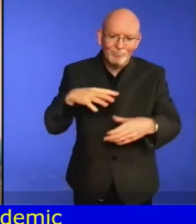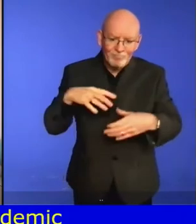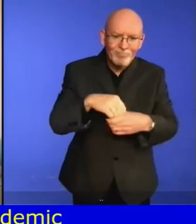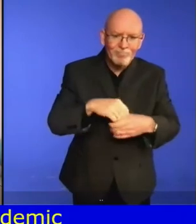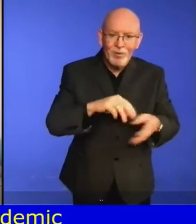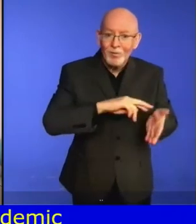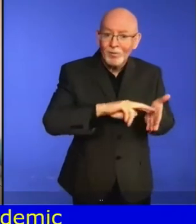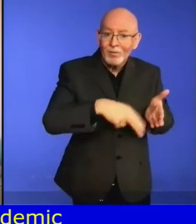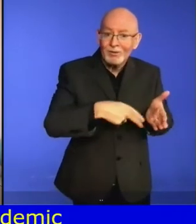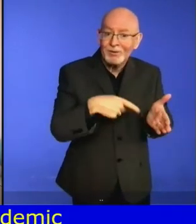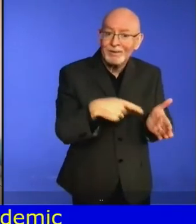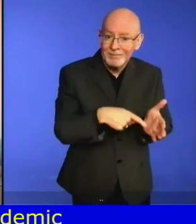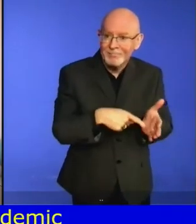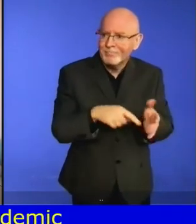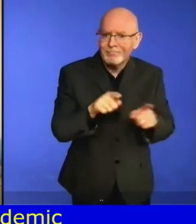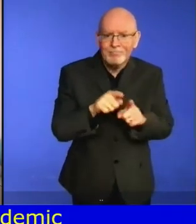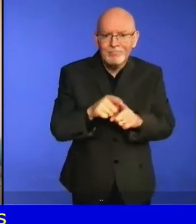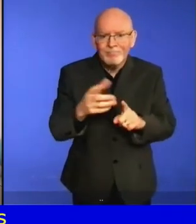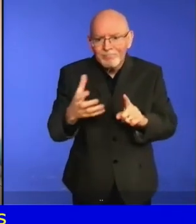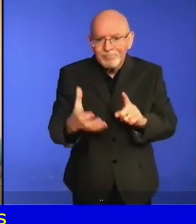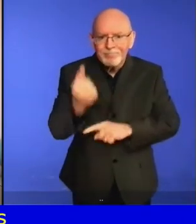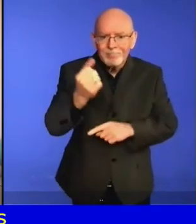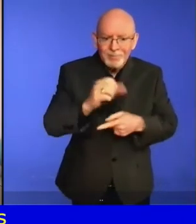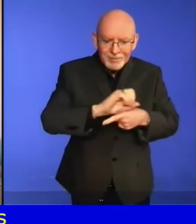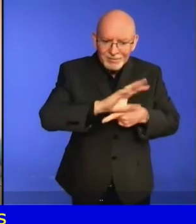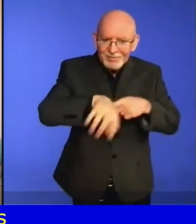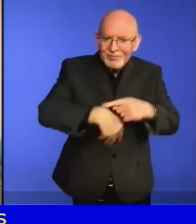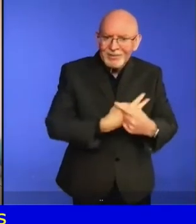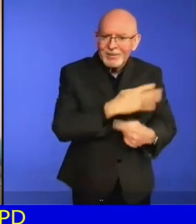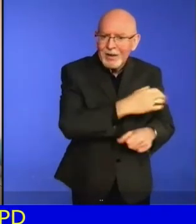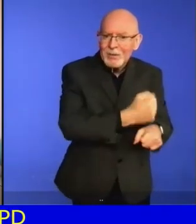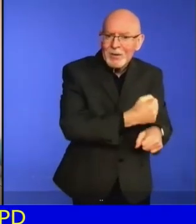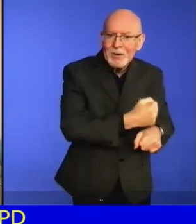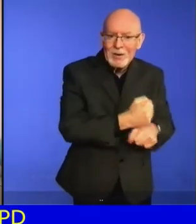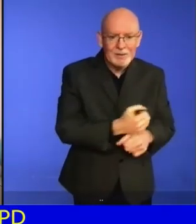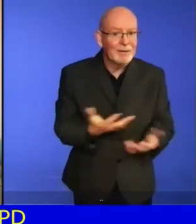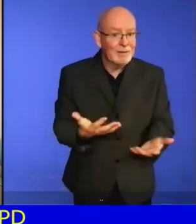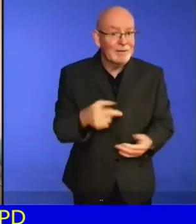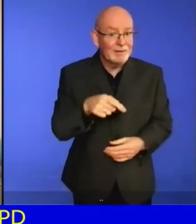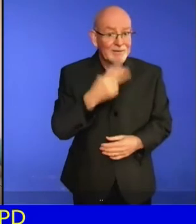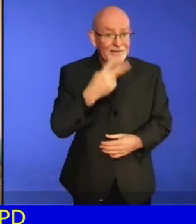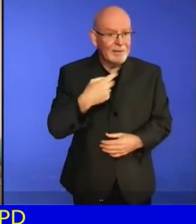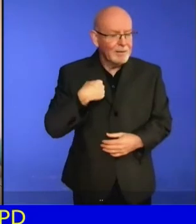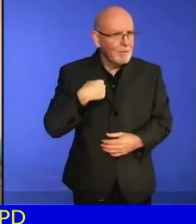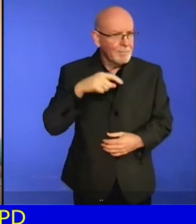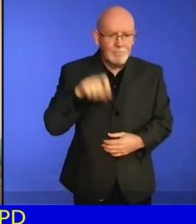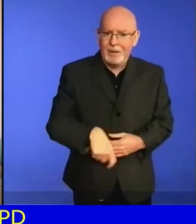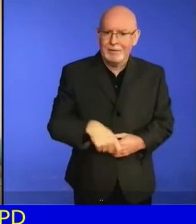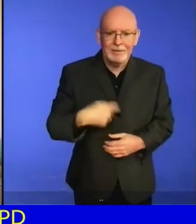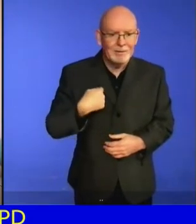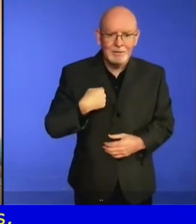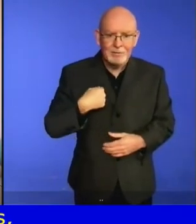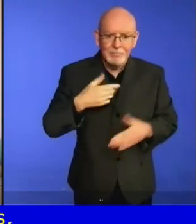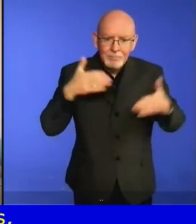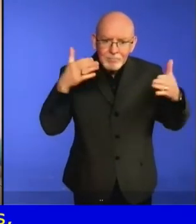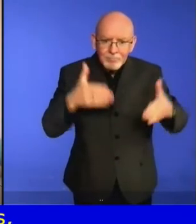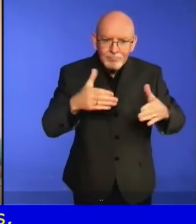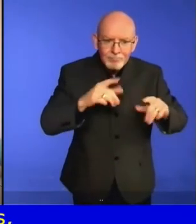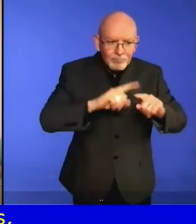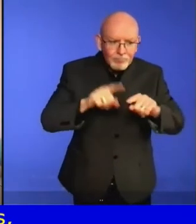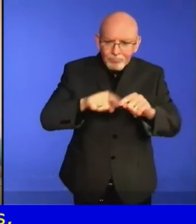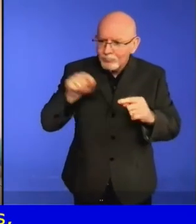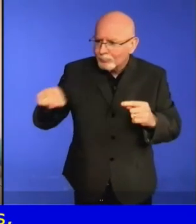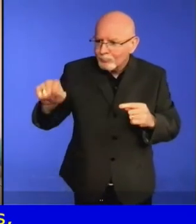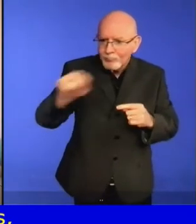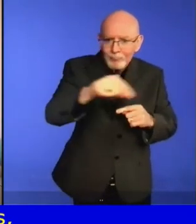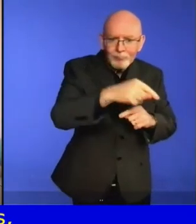that we must also focus on the cross-cutting themes that will have the greatest impact. impact. When